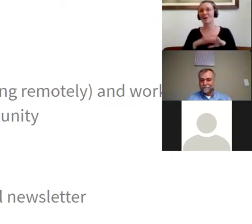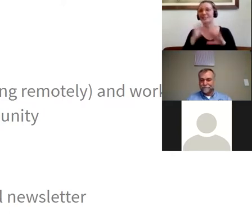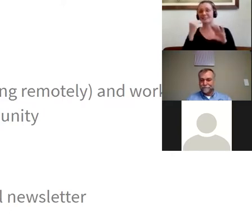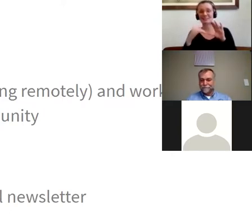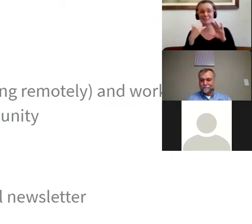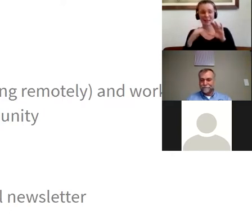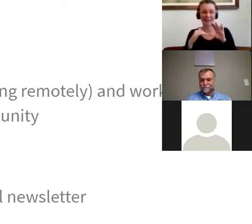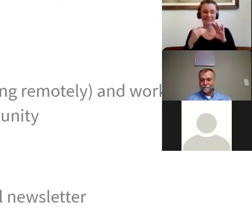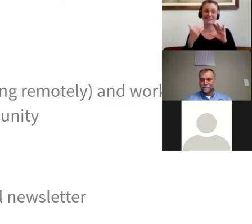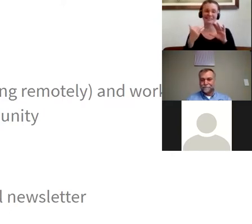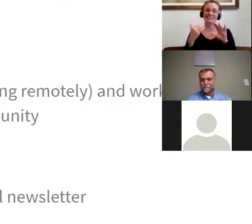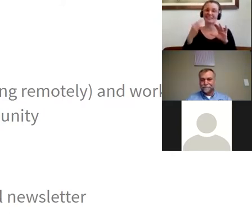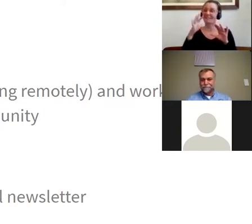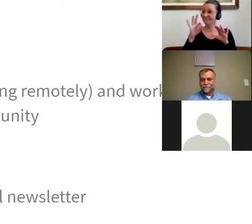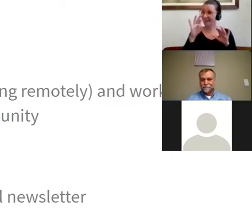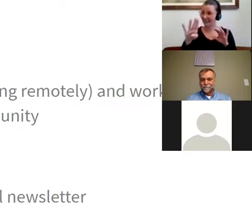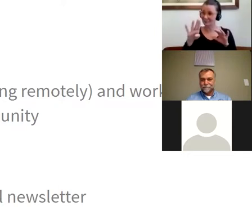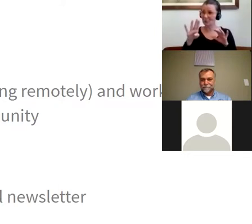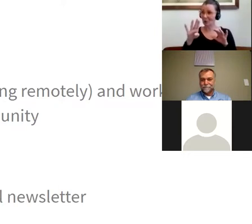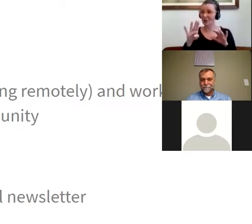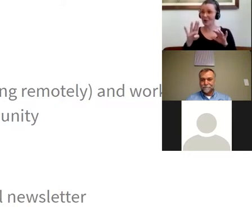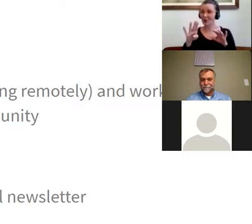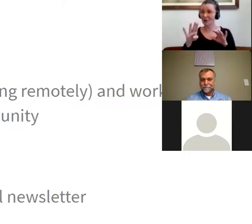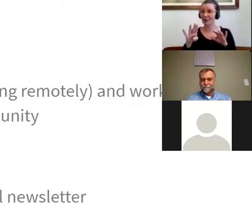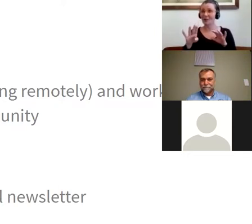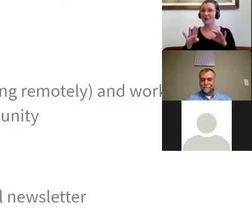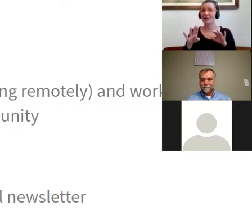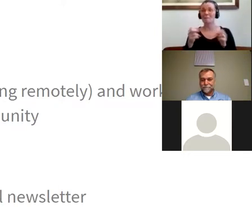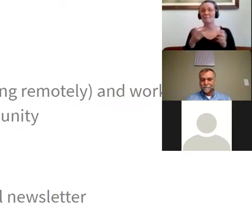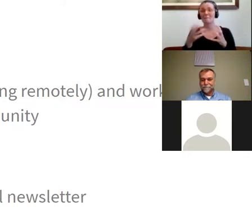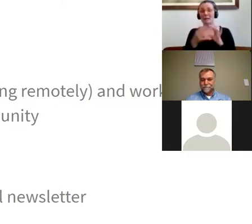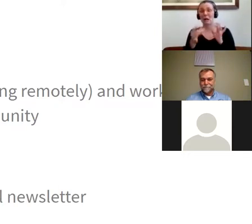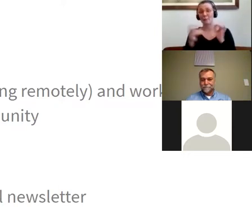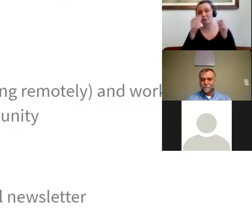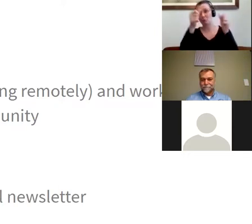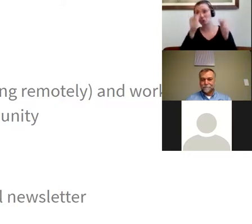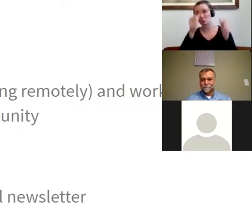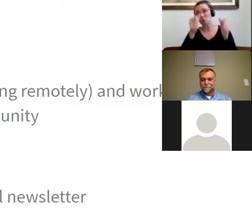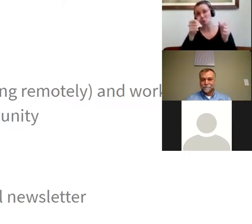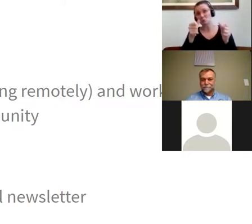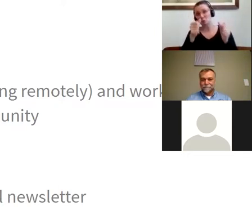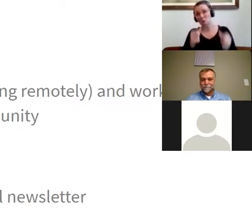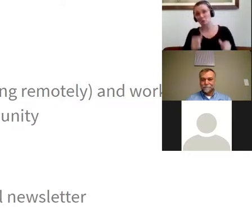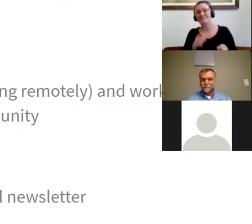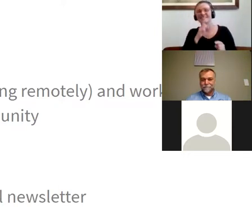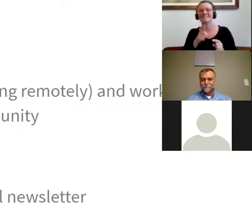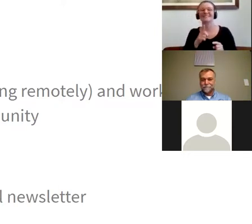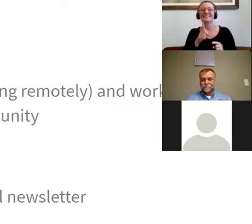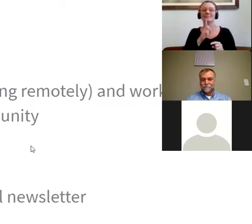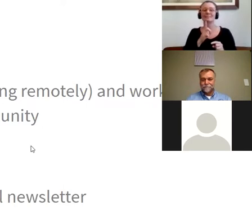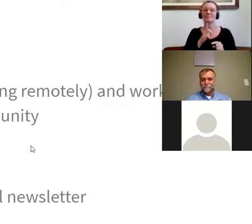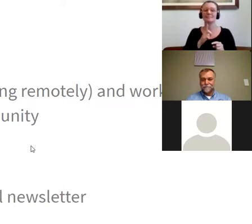our Facebook has taken a lot of wonderful comments as well. So we're really glad about that. Live Your Life